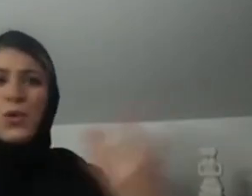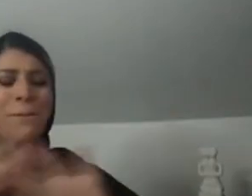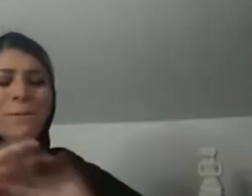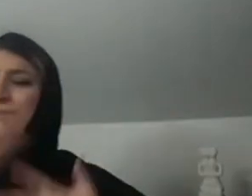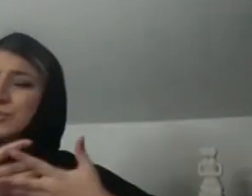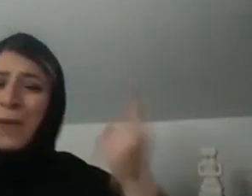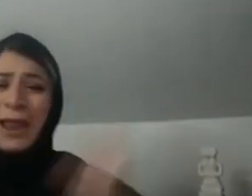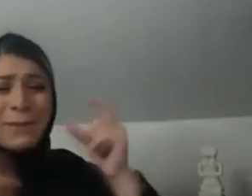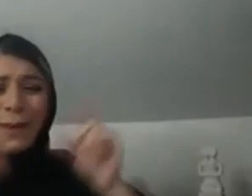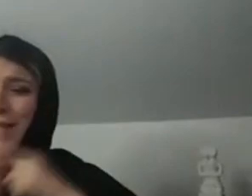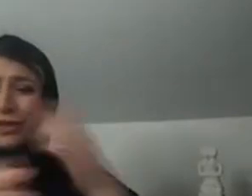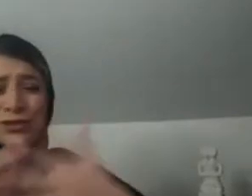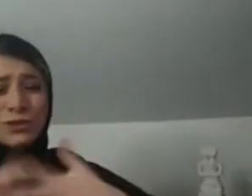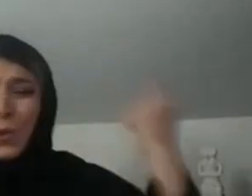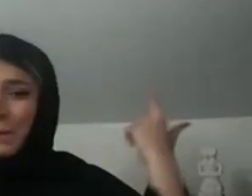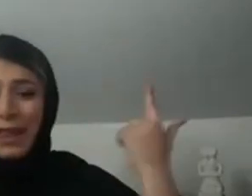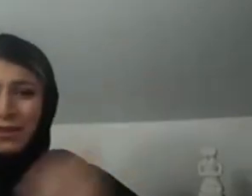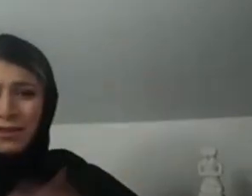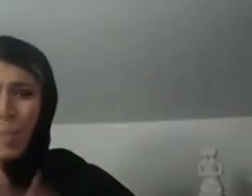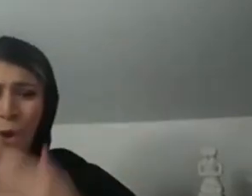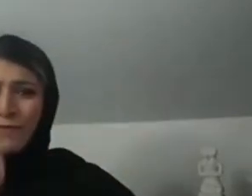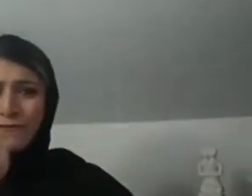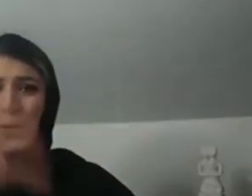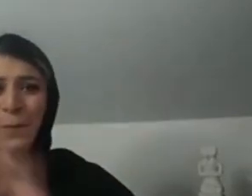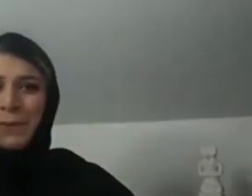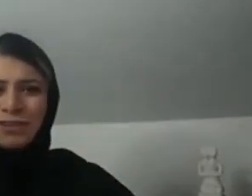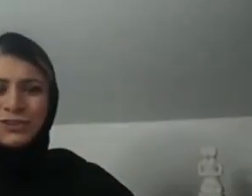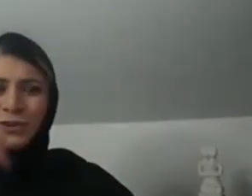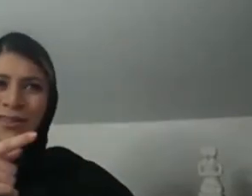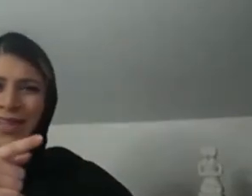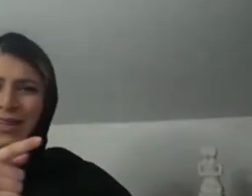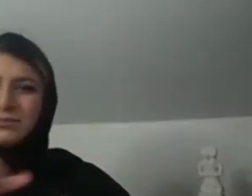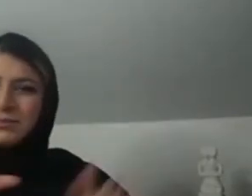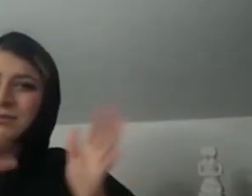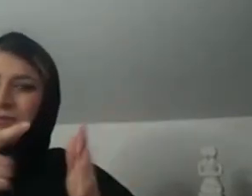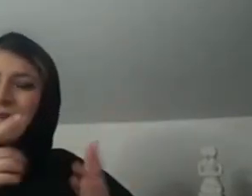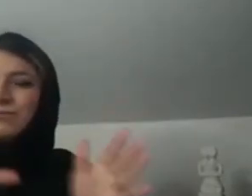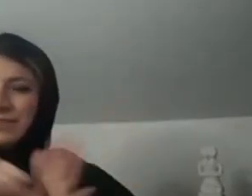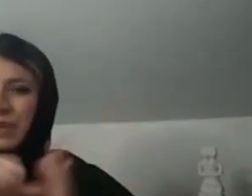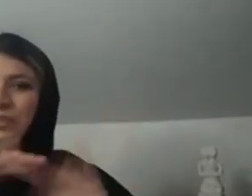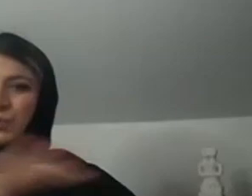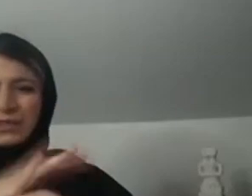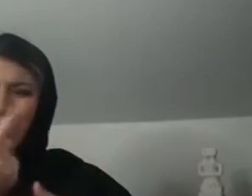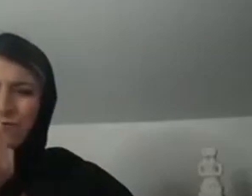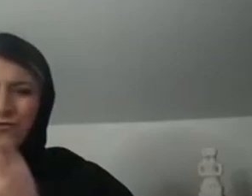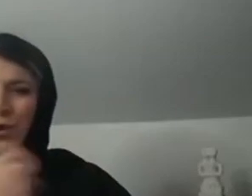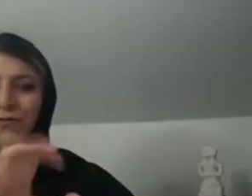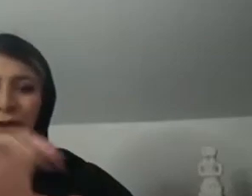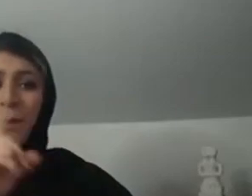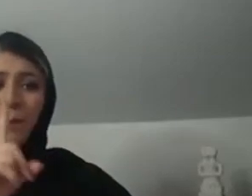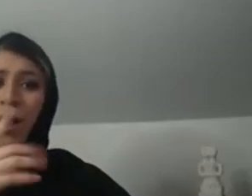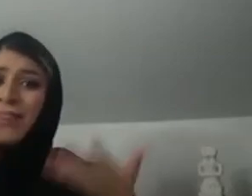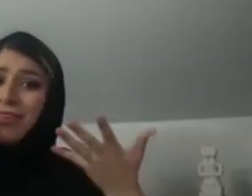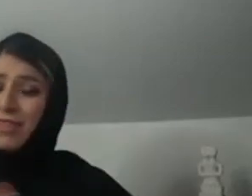people as well. I, I think the, the problem we have is there's probably too many people applying for too few funds. That's,